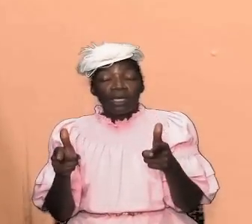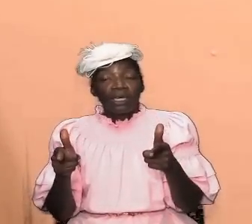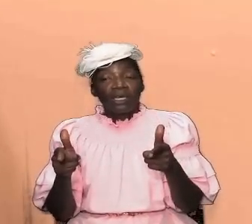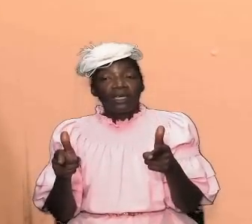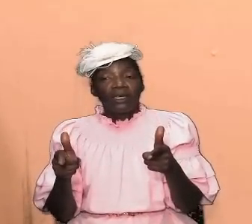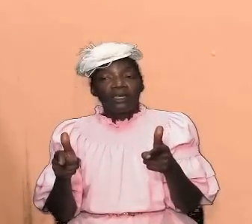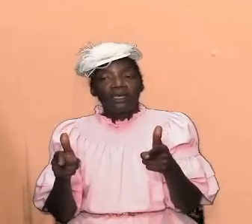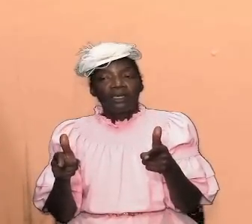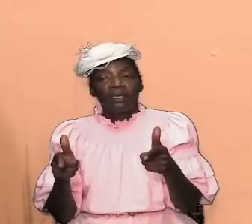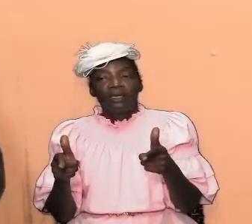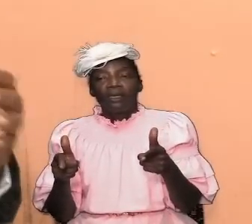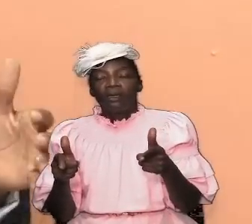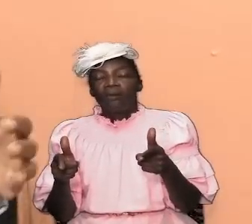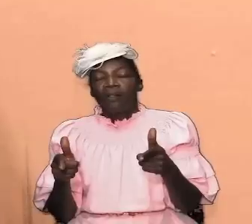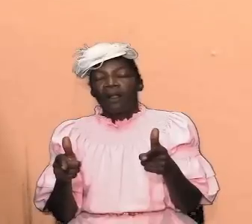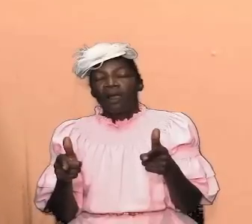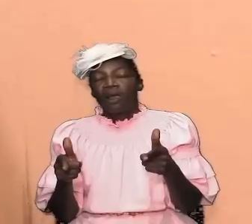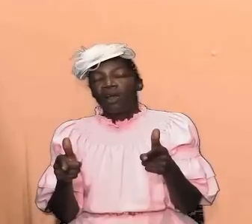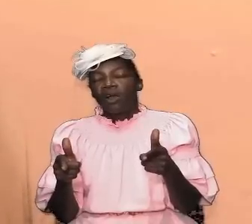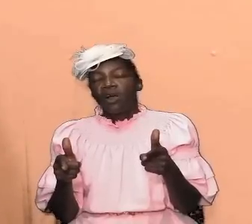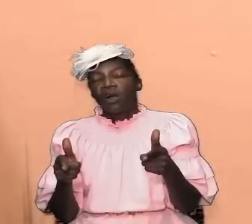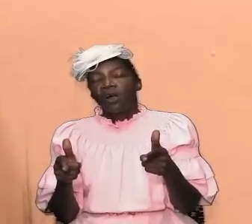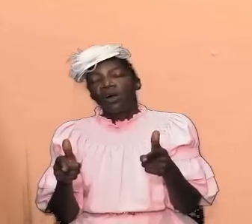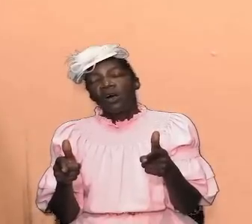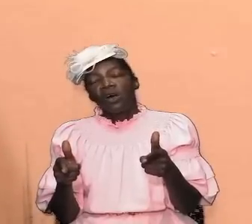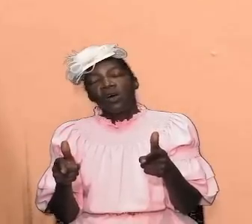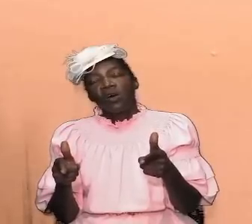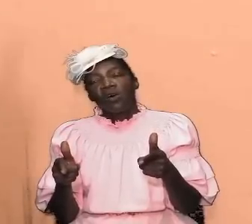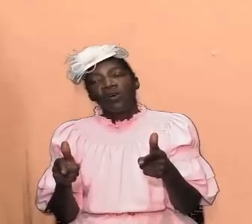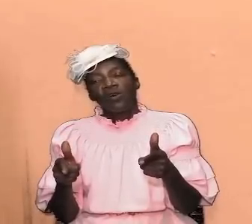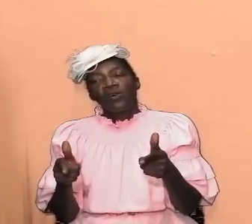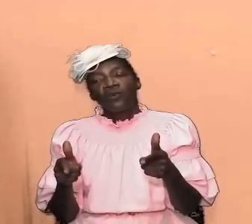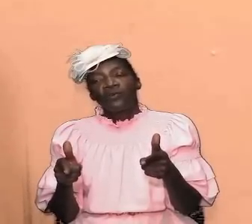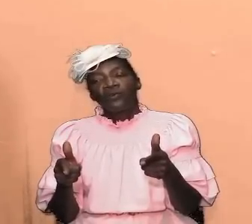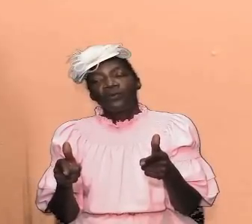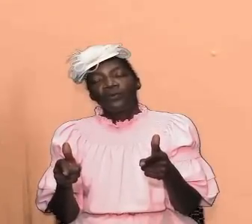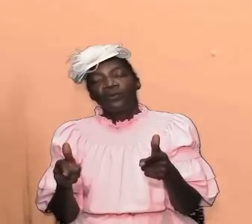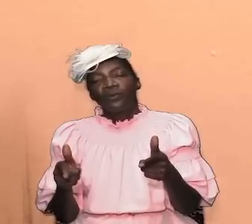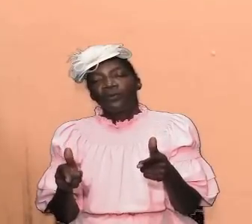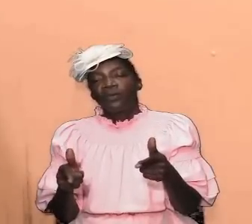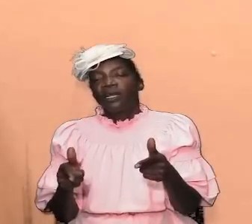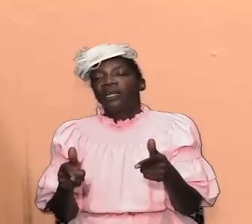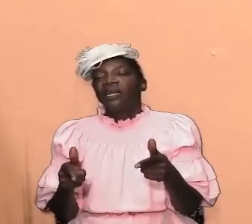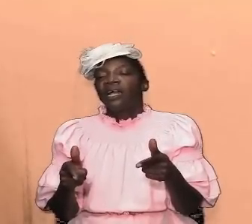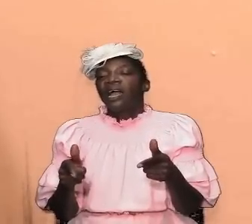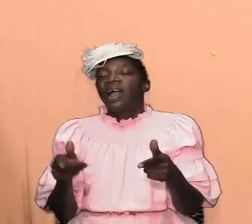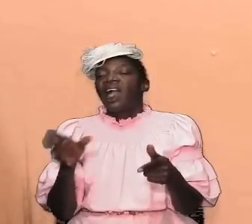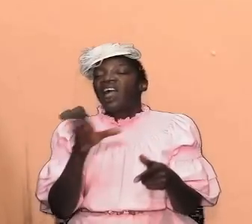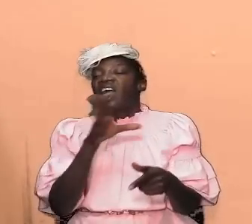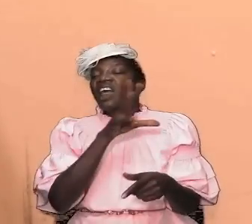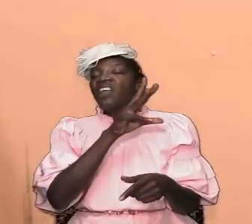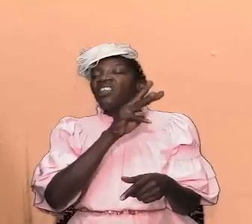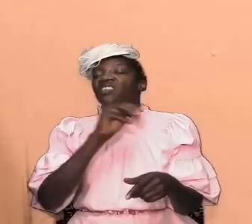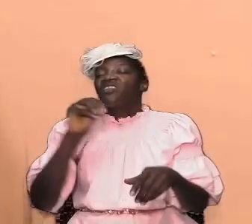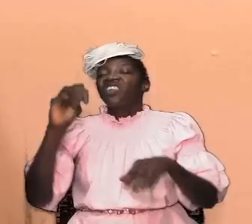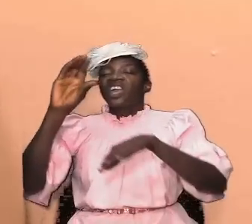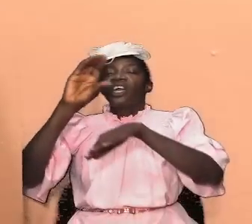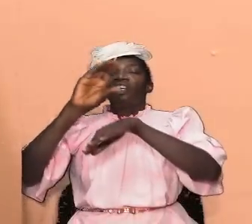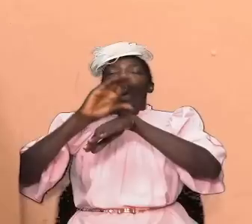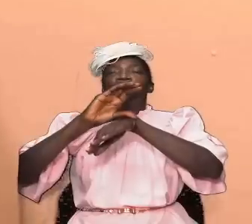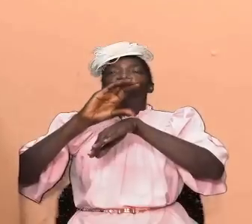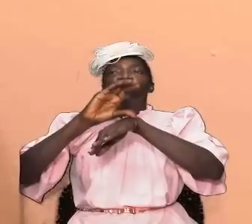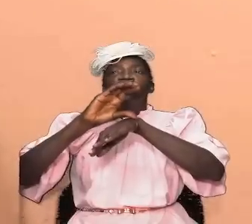uh embarking on is the church and that is the subject